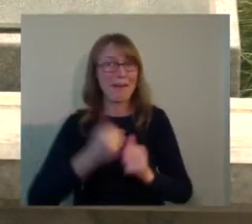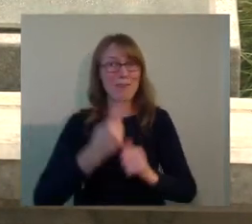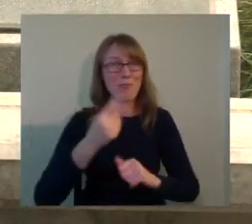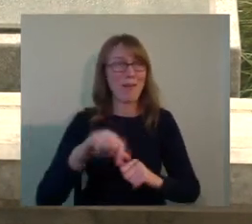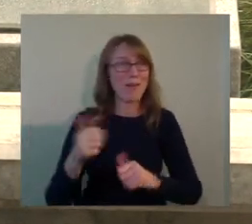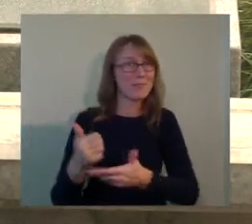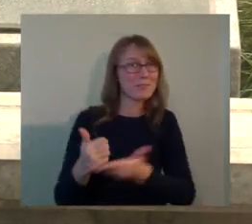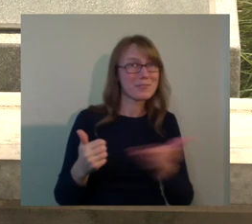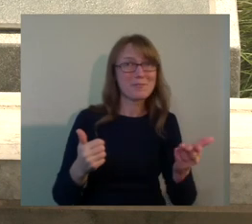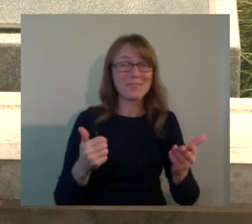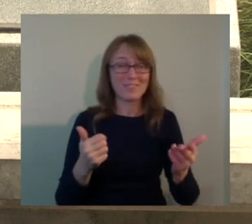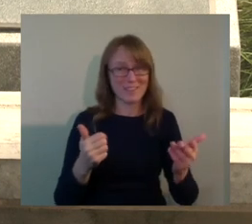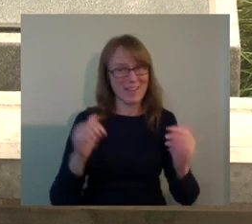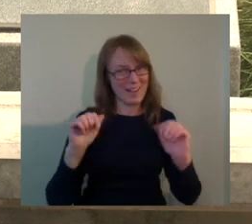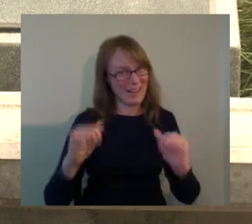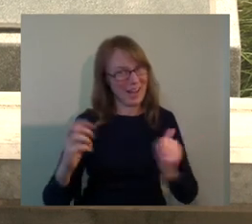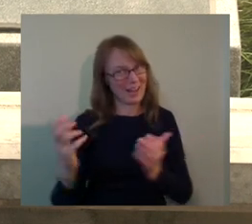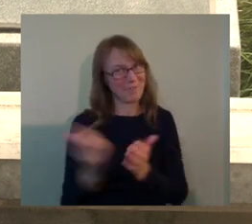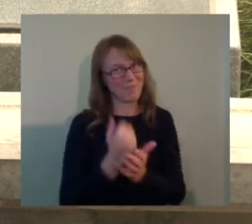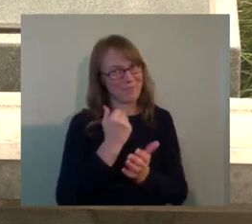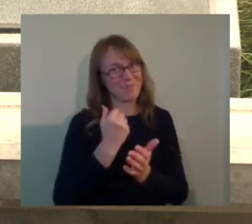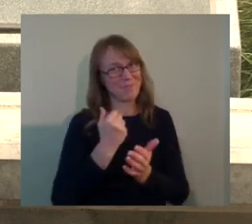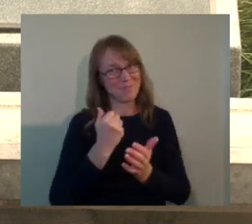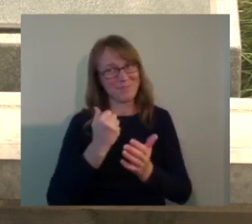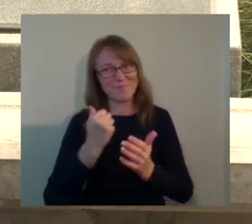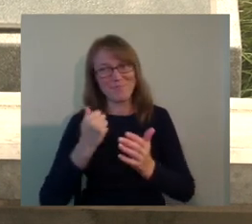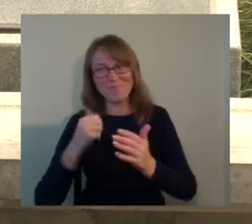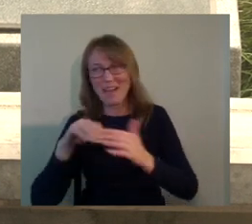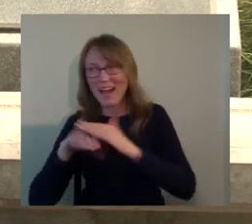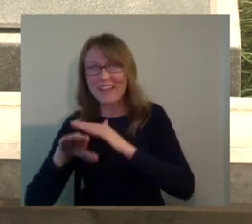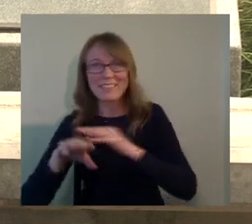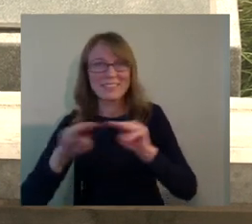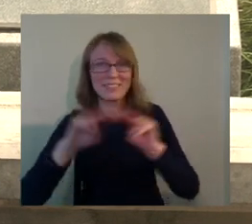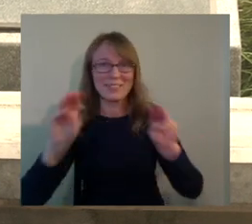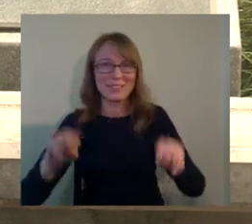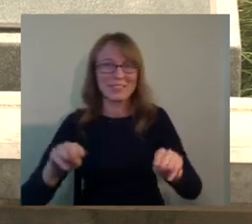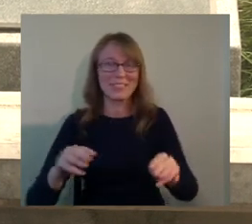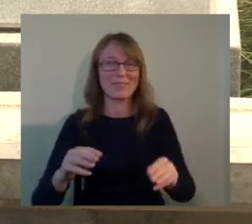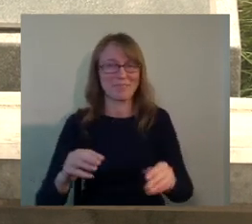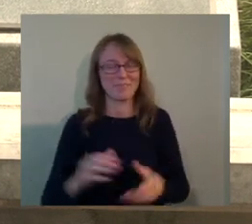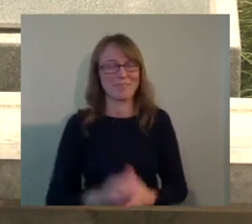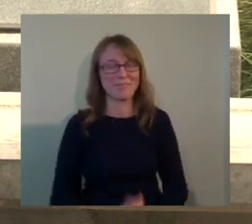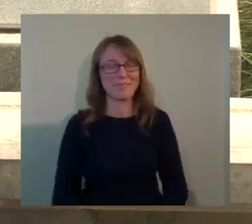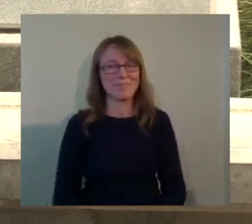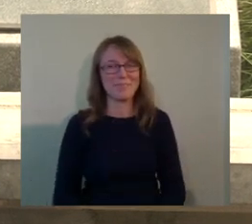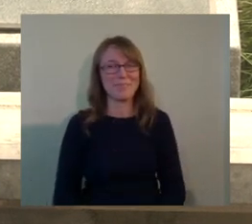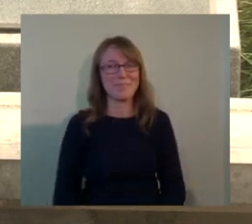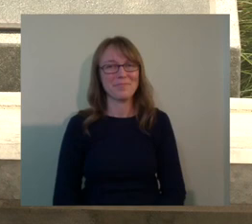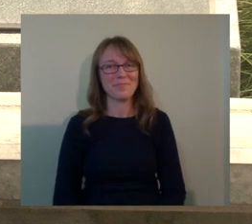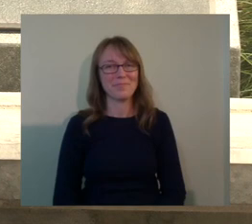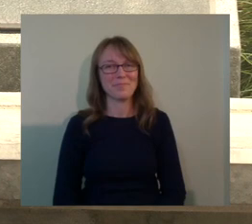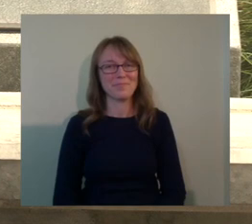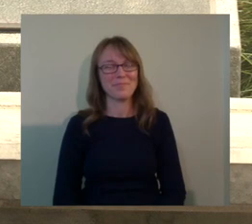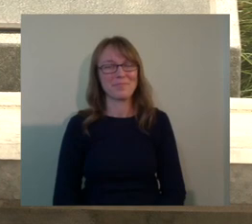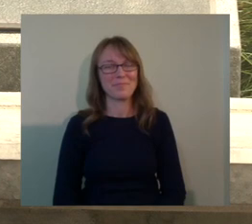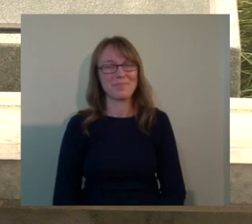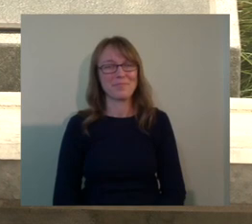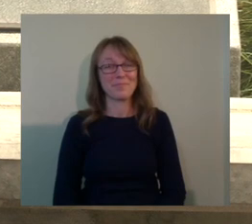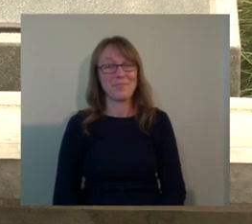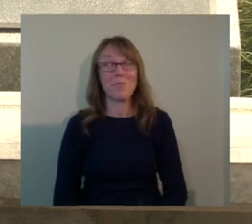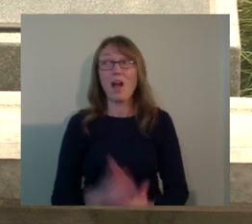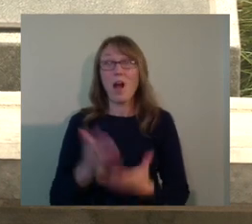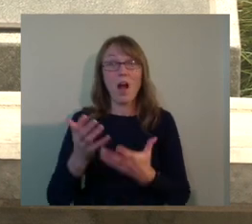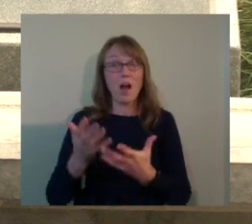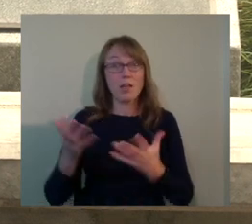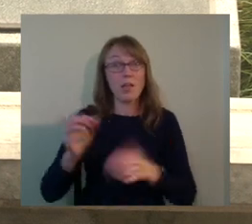benefit of the museum that they can. A lot of the work that we did, uh, that we partnered with